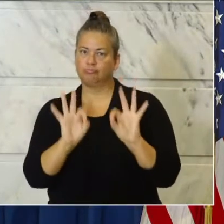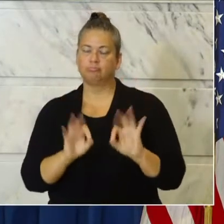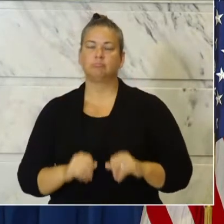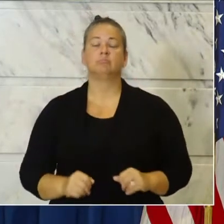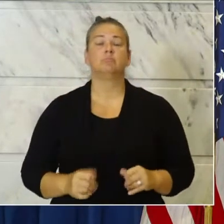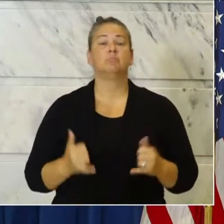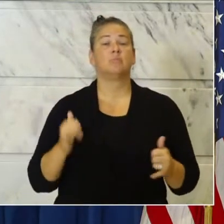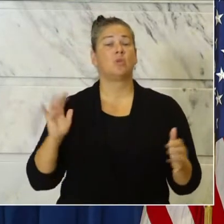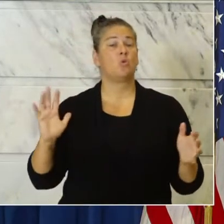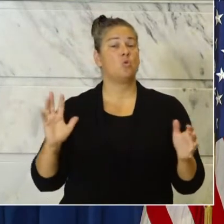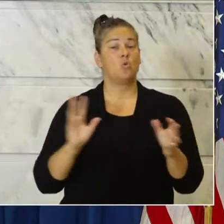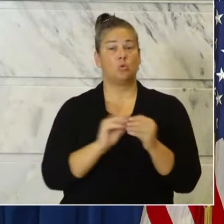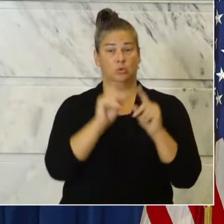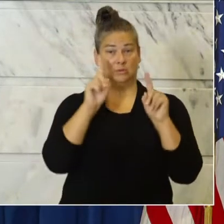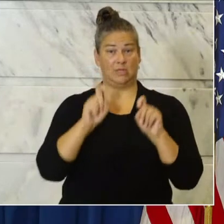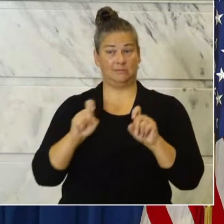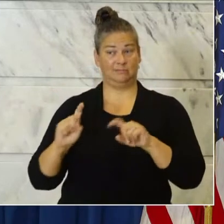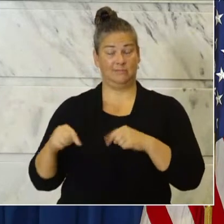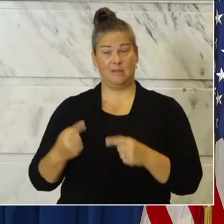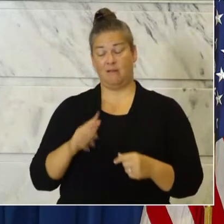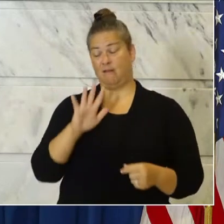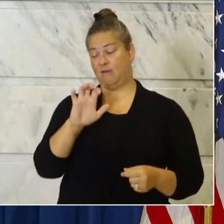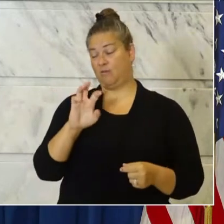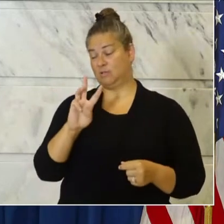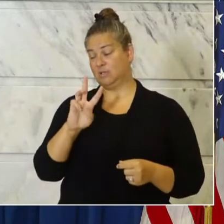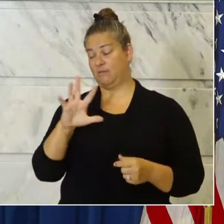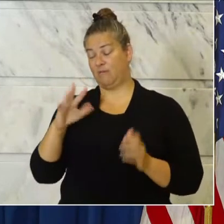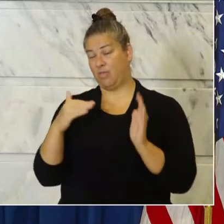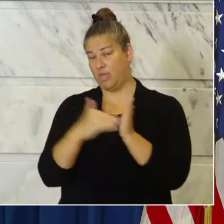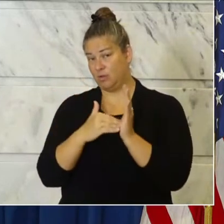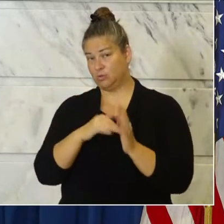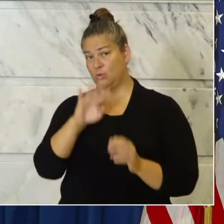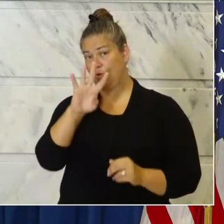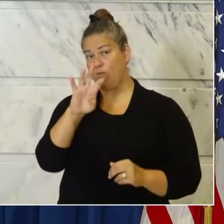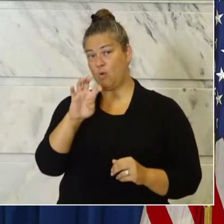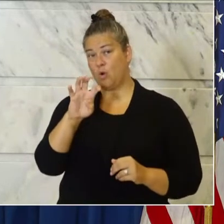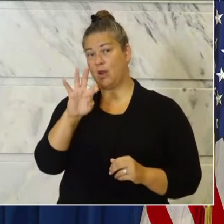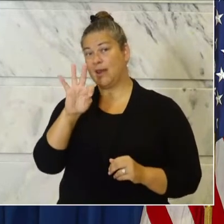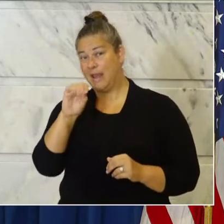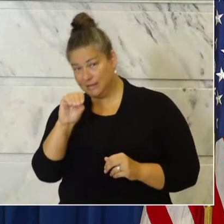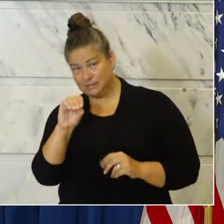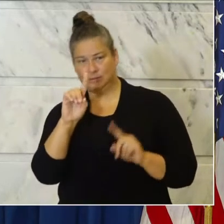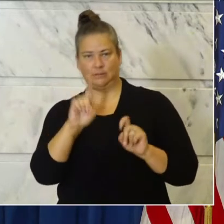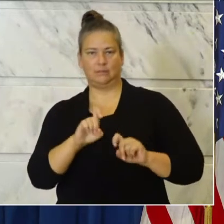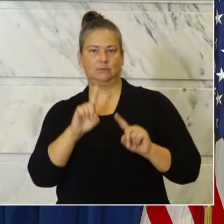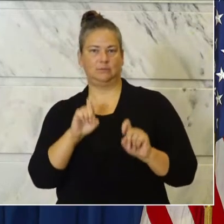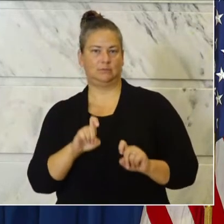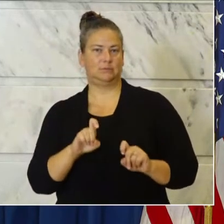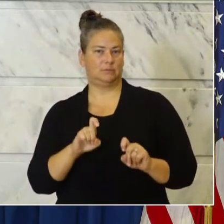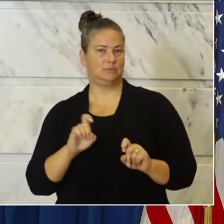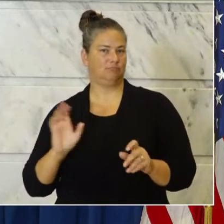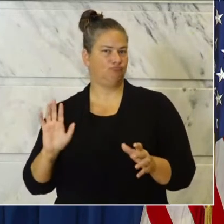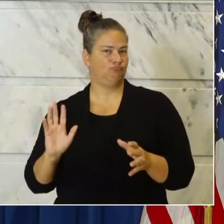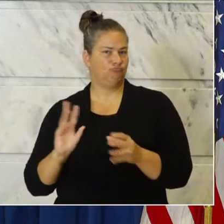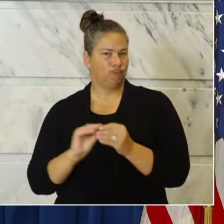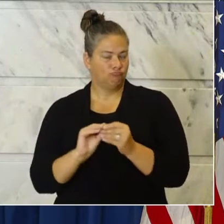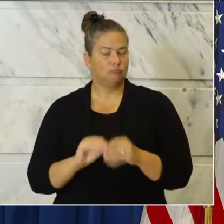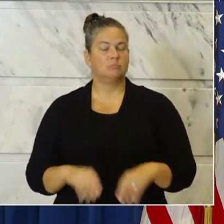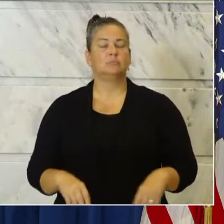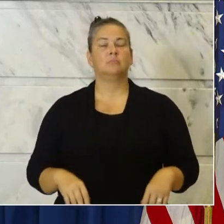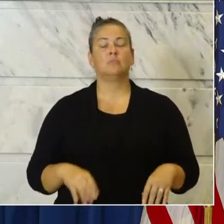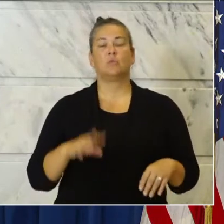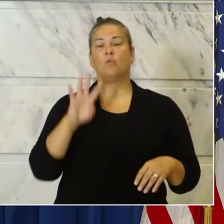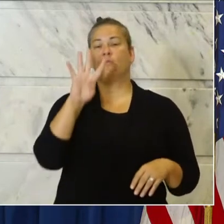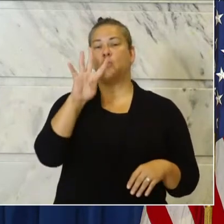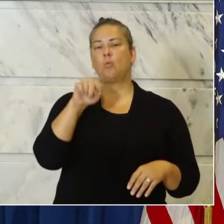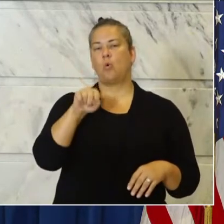tests that we have done to date 565,490. Our positivity rate today 4